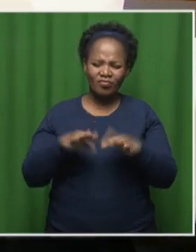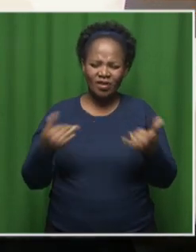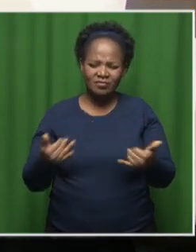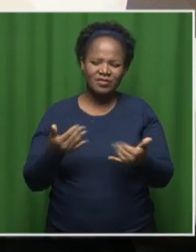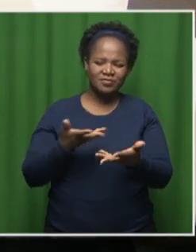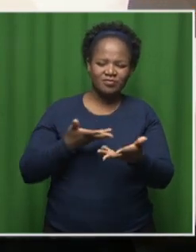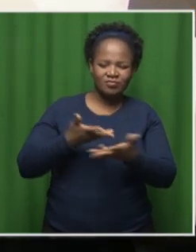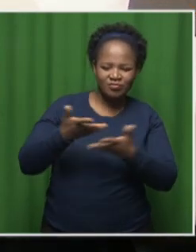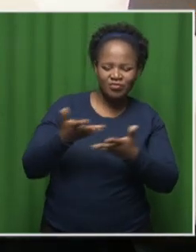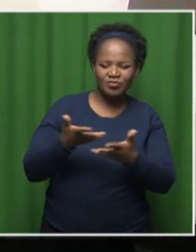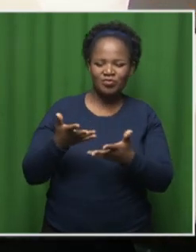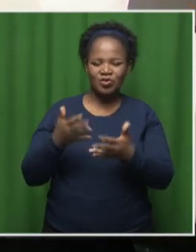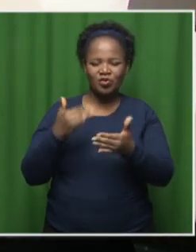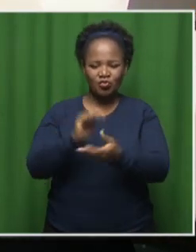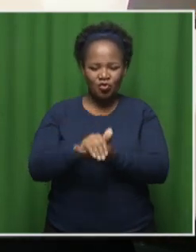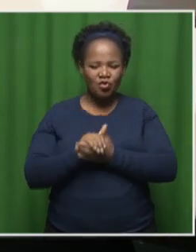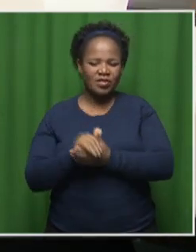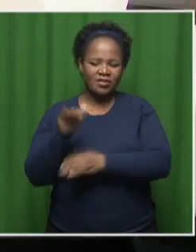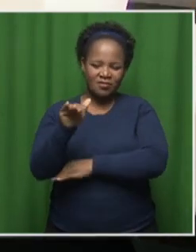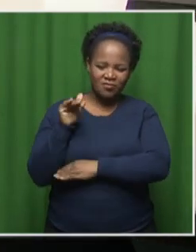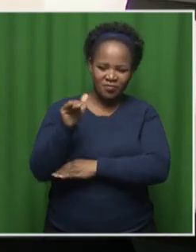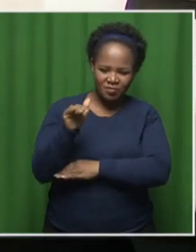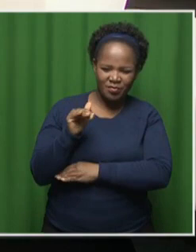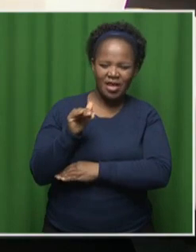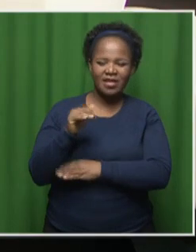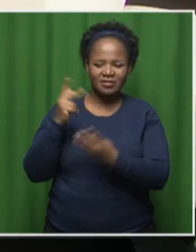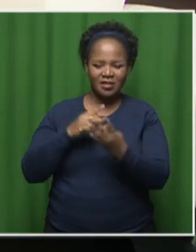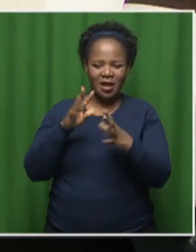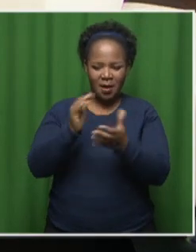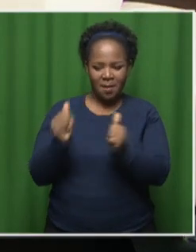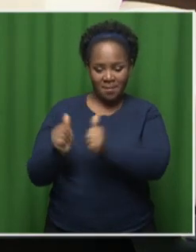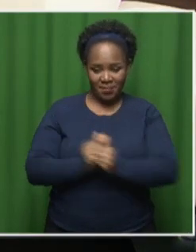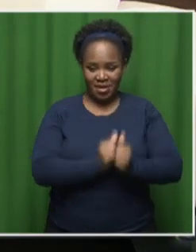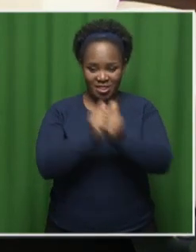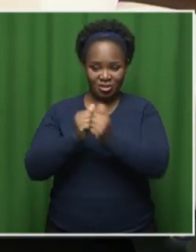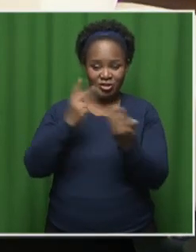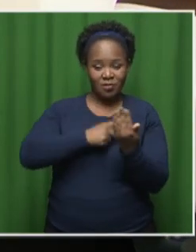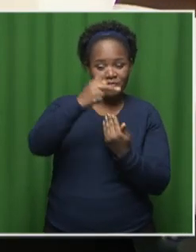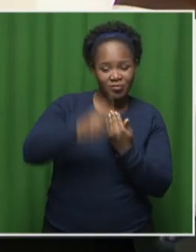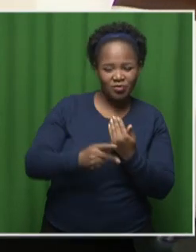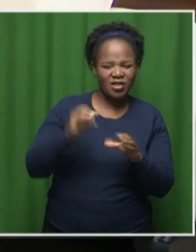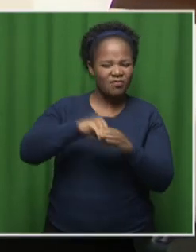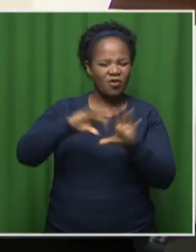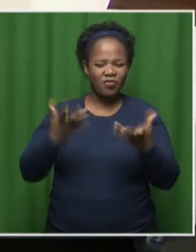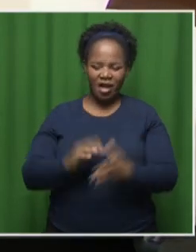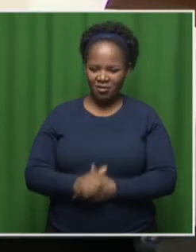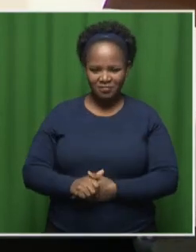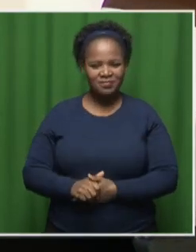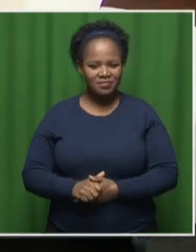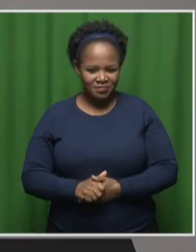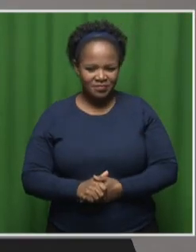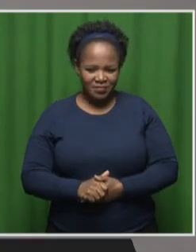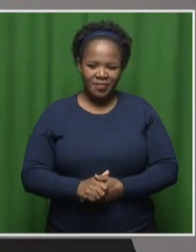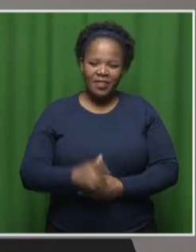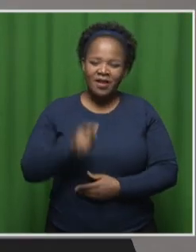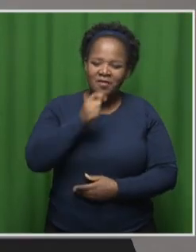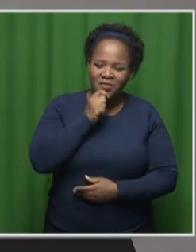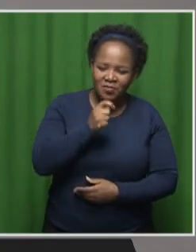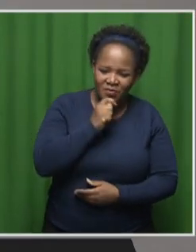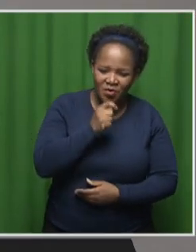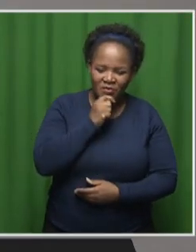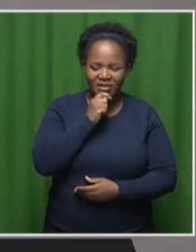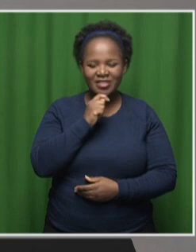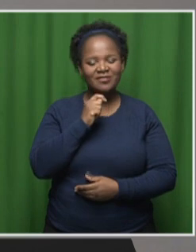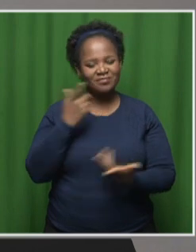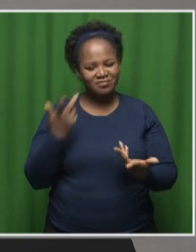the Reserve Bank Partnership Program. Good morning. Thank you very much for the opportunity. Right,